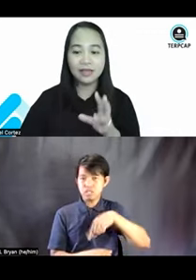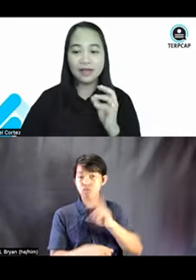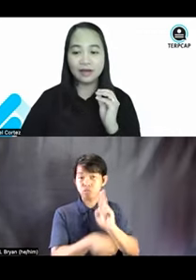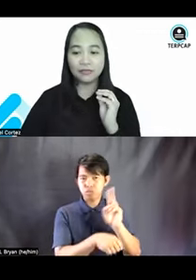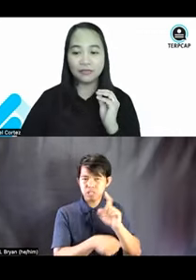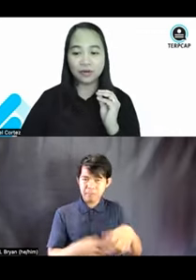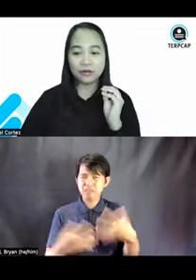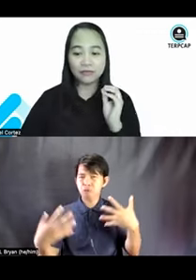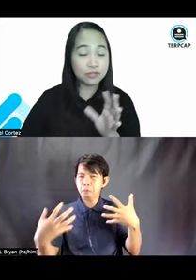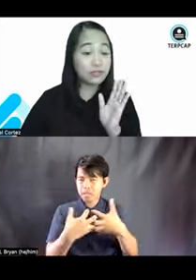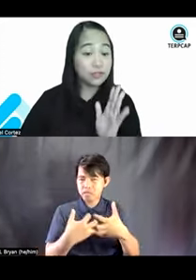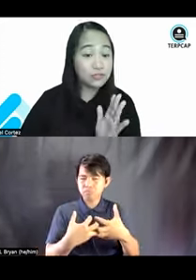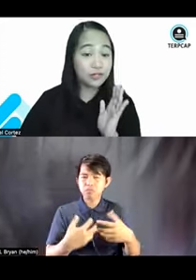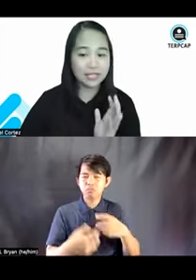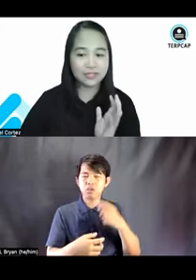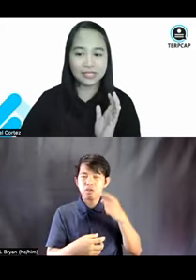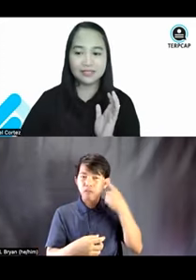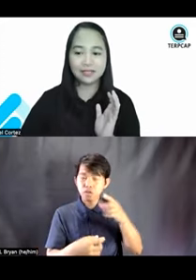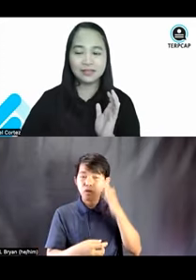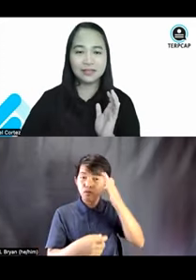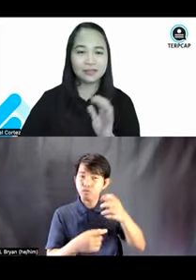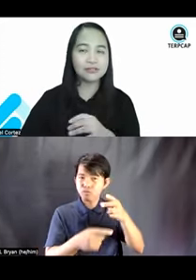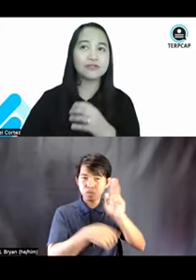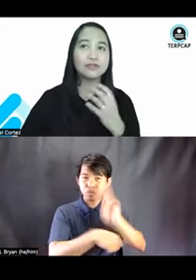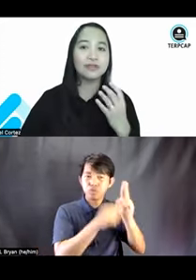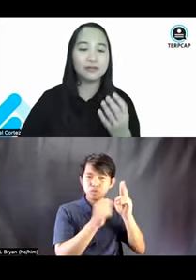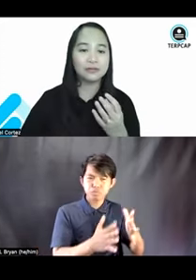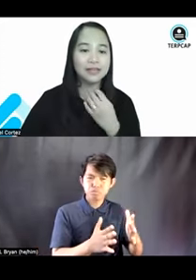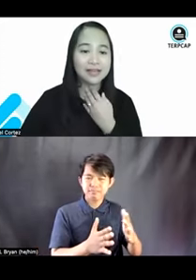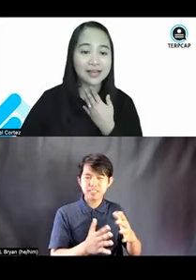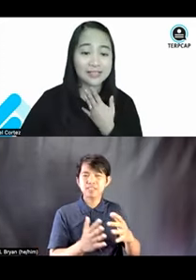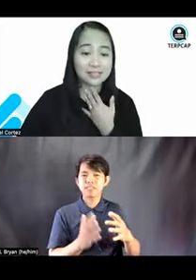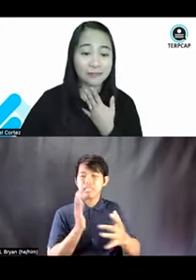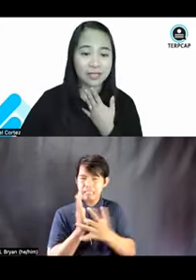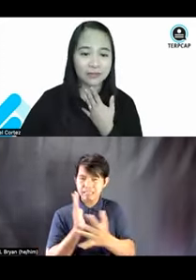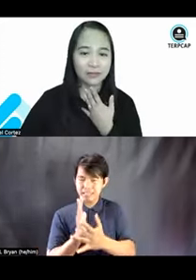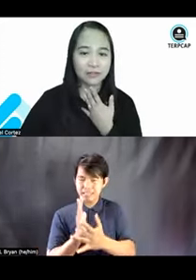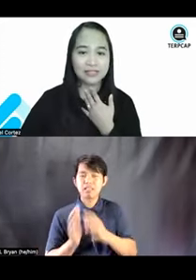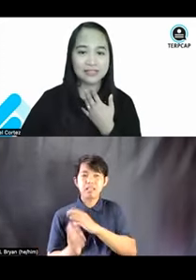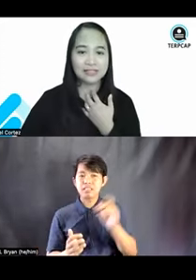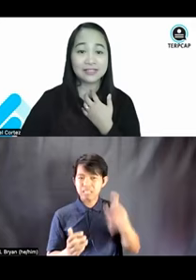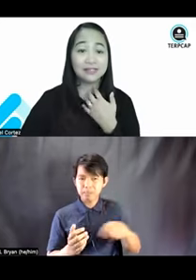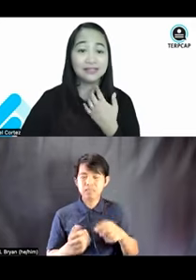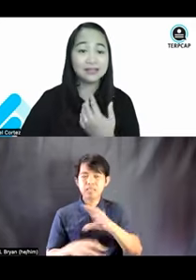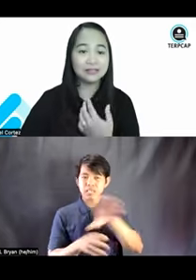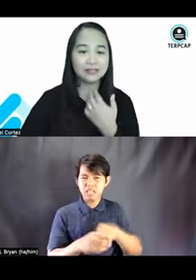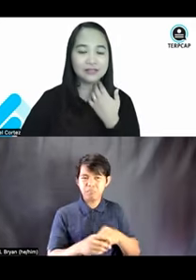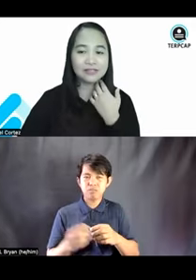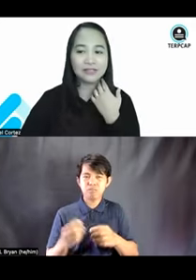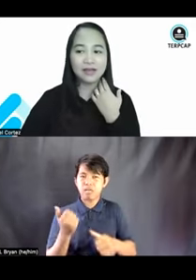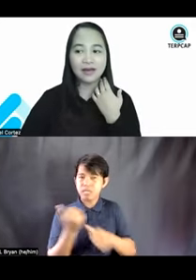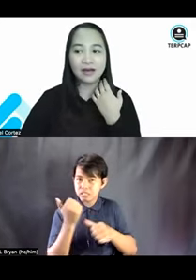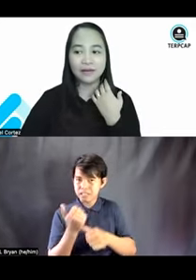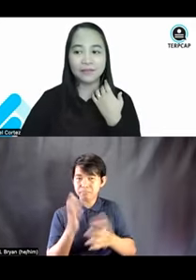for future user agents and it also should include assistive technologies like screen readers.